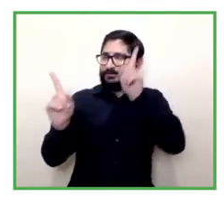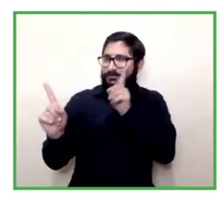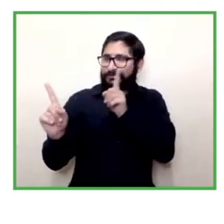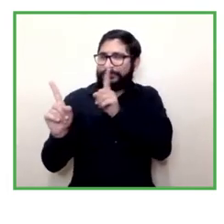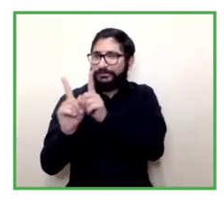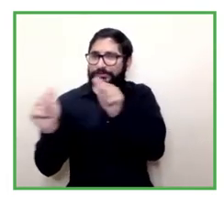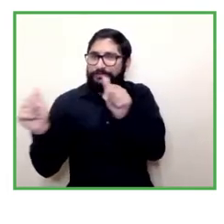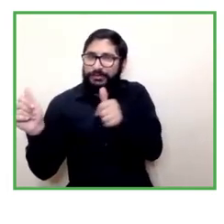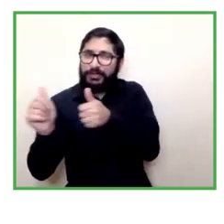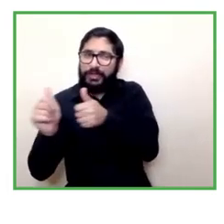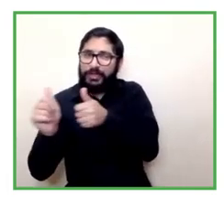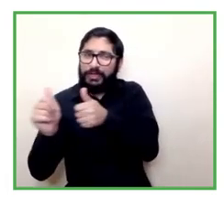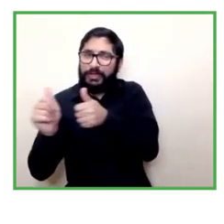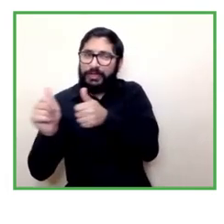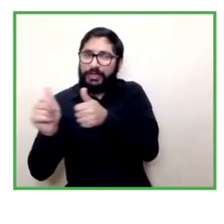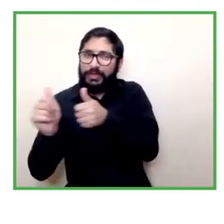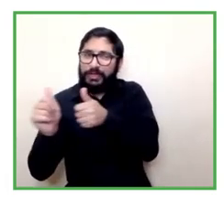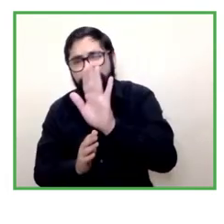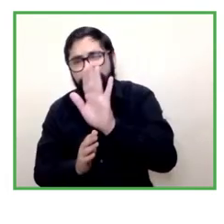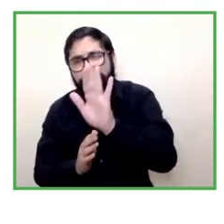what do you think about that